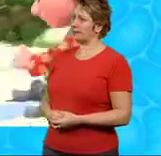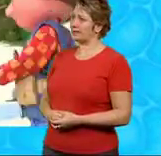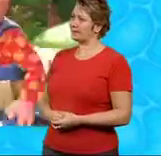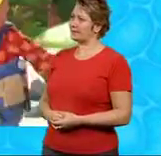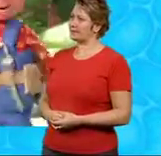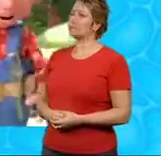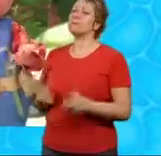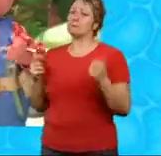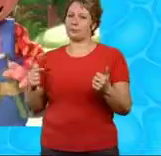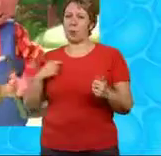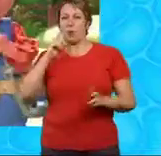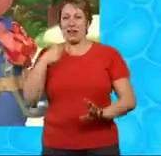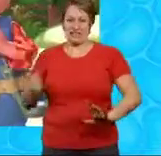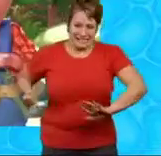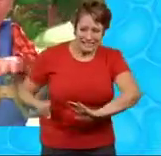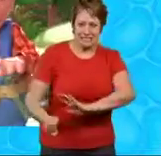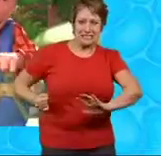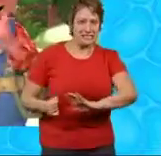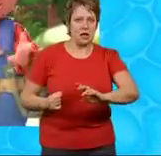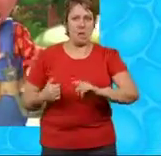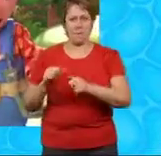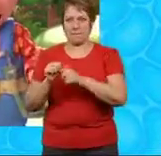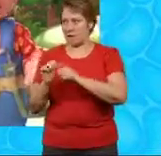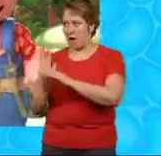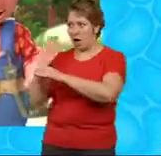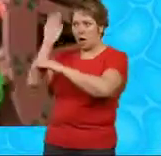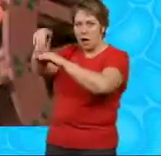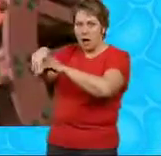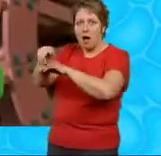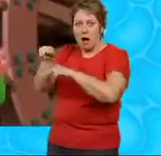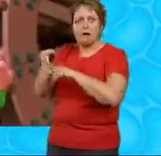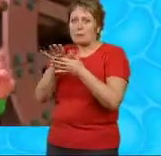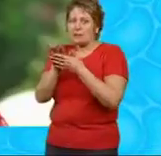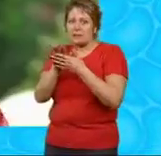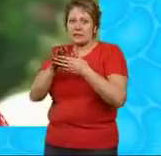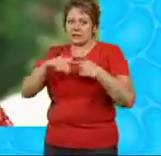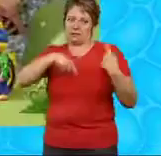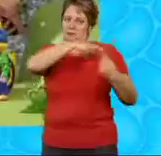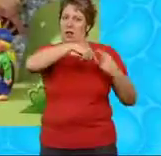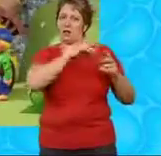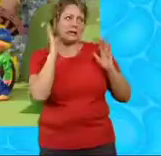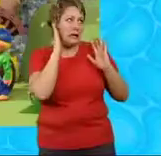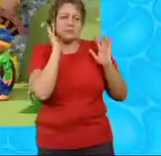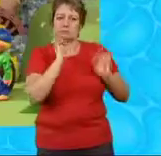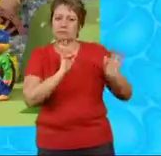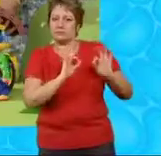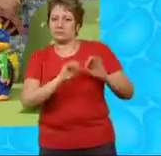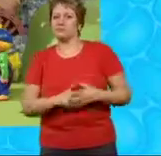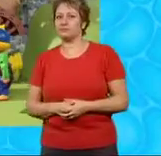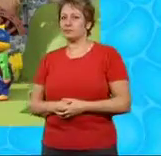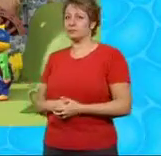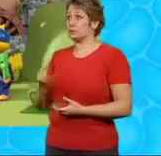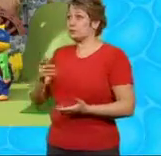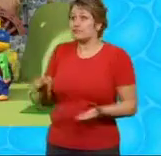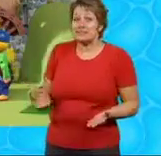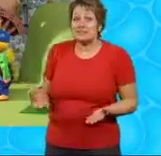OK, I'll do all the woodcutting behind that bush away from the watermill Good idea, Bob And Scoop, you can lift the slats from the pile